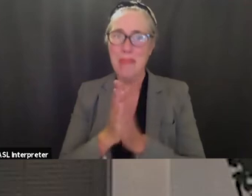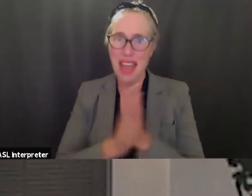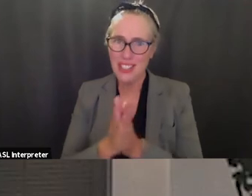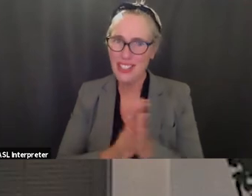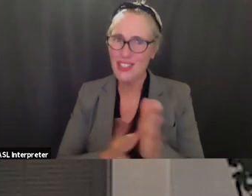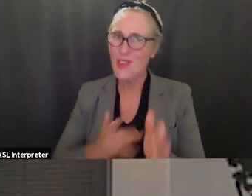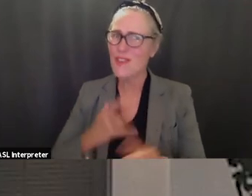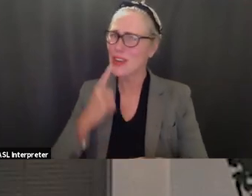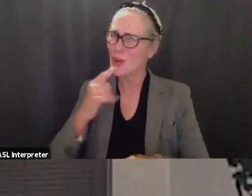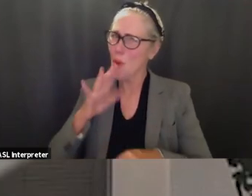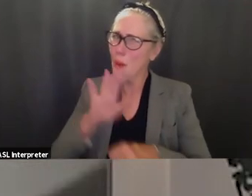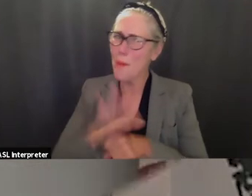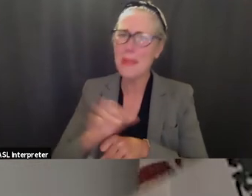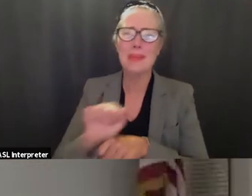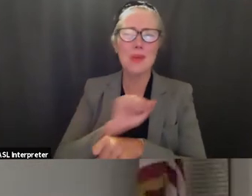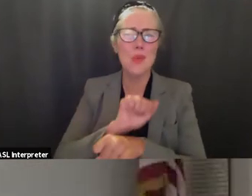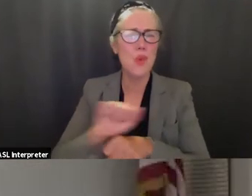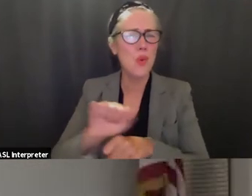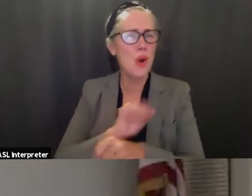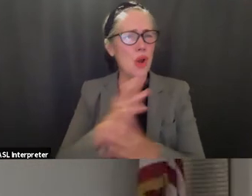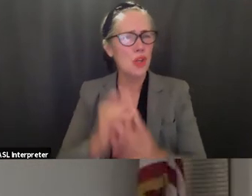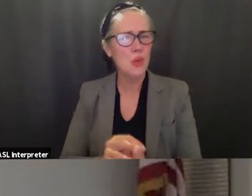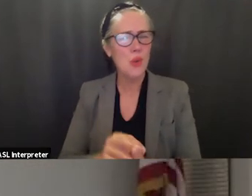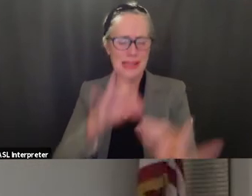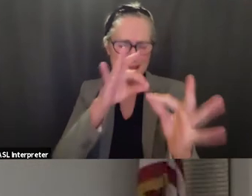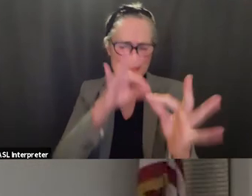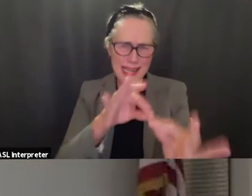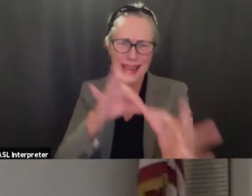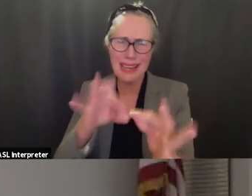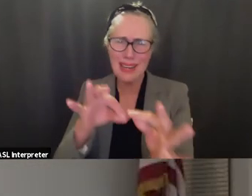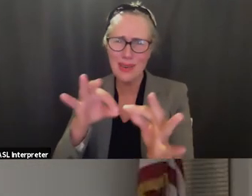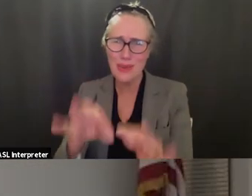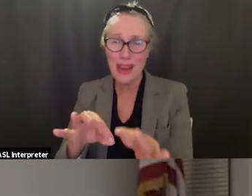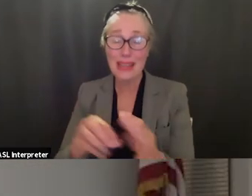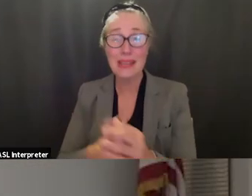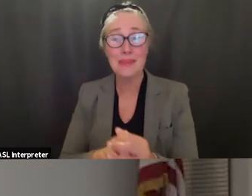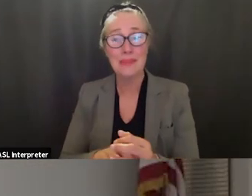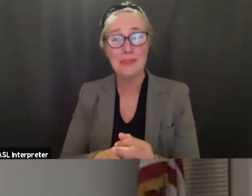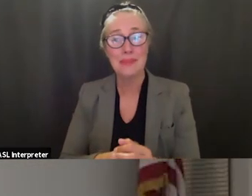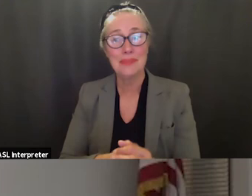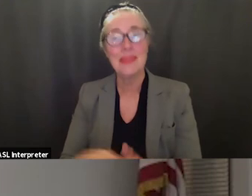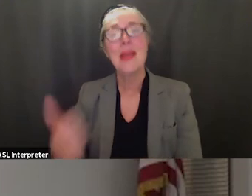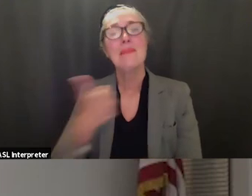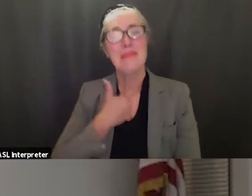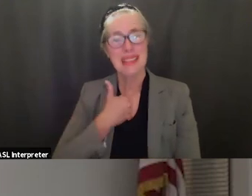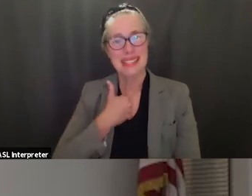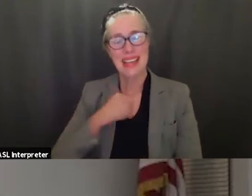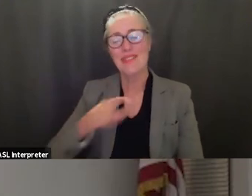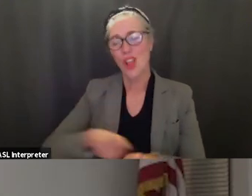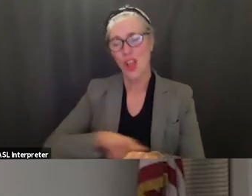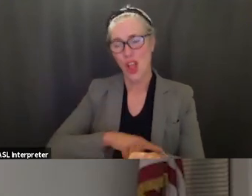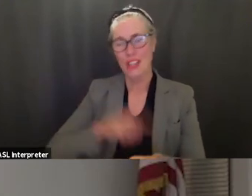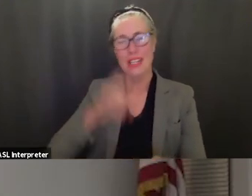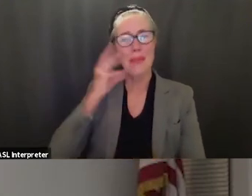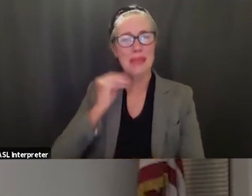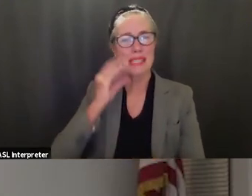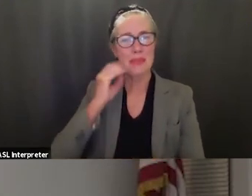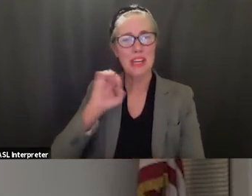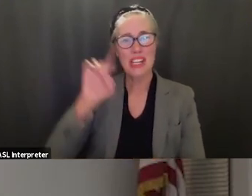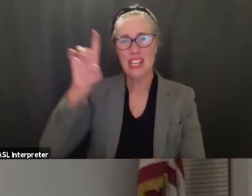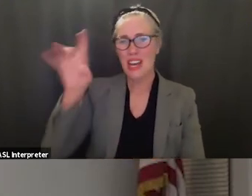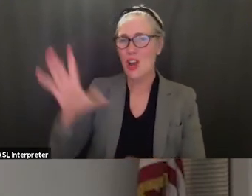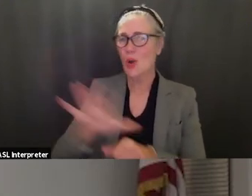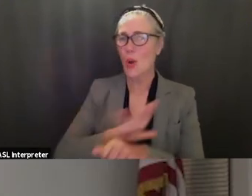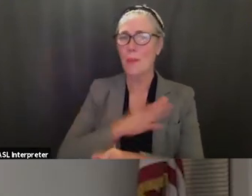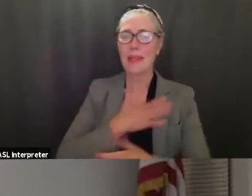to get this right and um having been a long time educator myself i i can completely